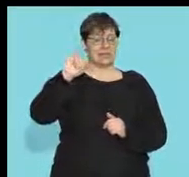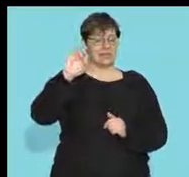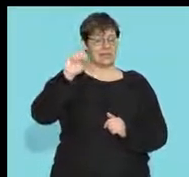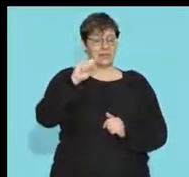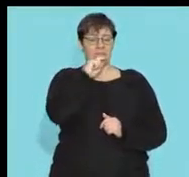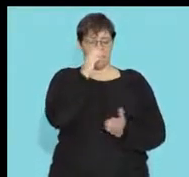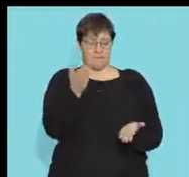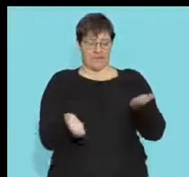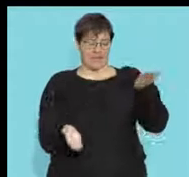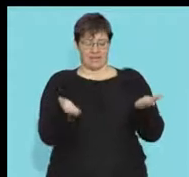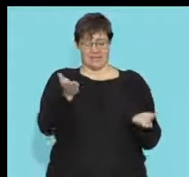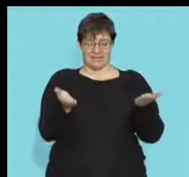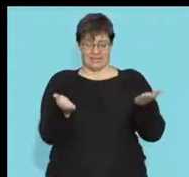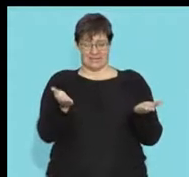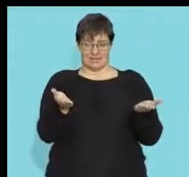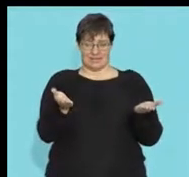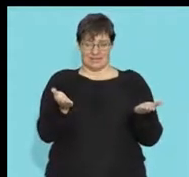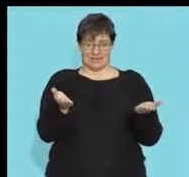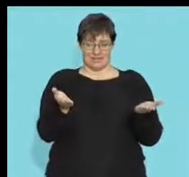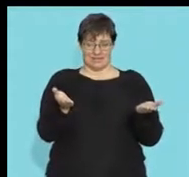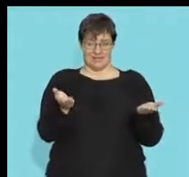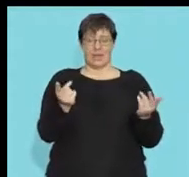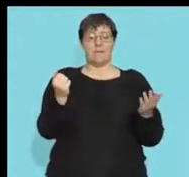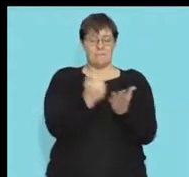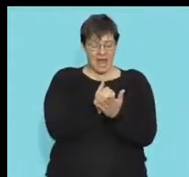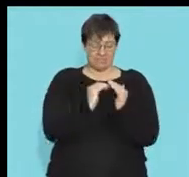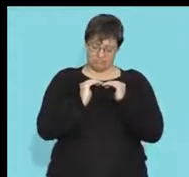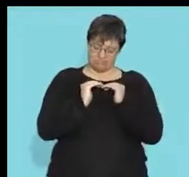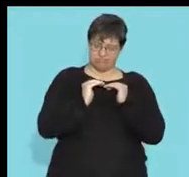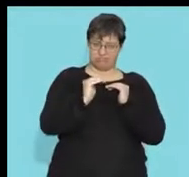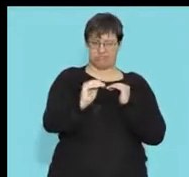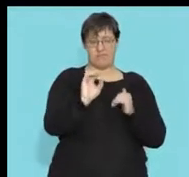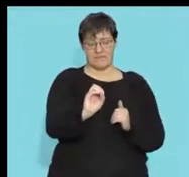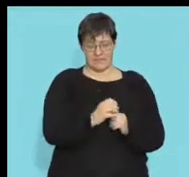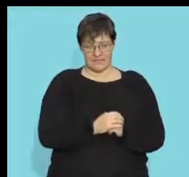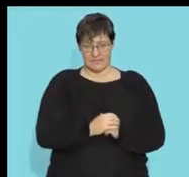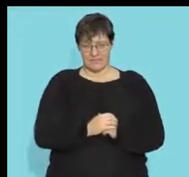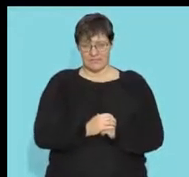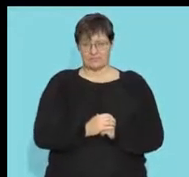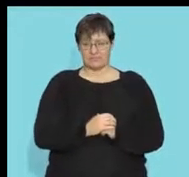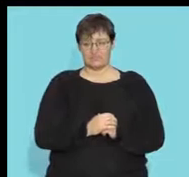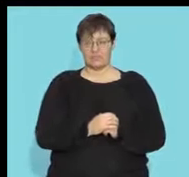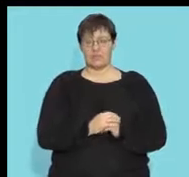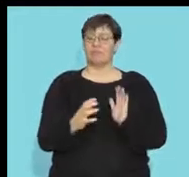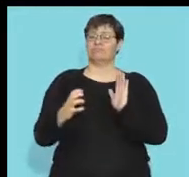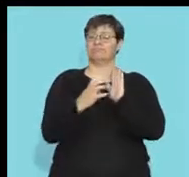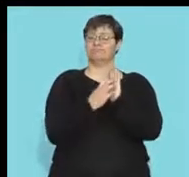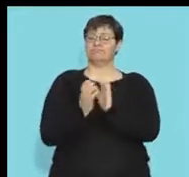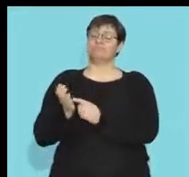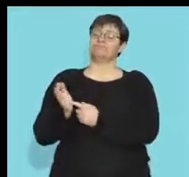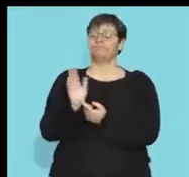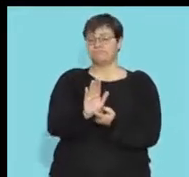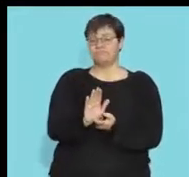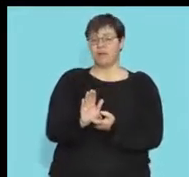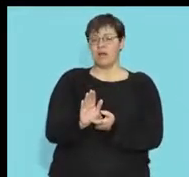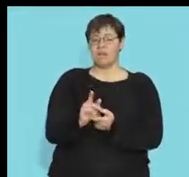stability i need to keep certain things stable now i'm going to draw this little diagram on the board here and we're going